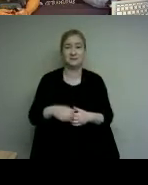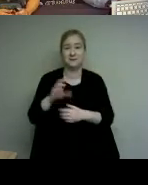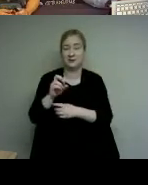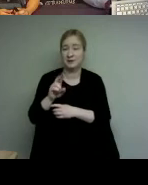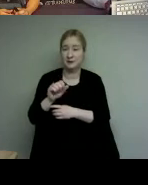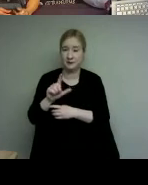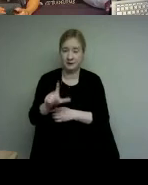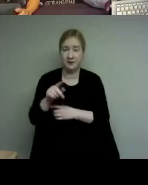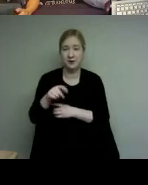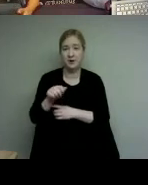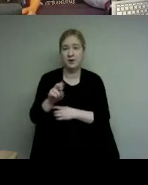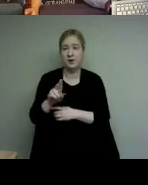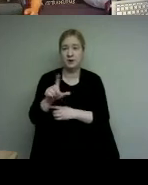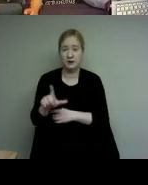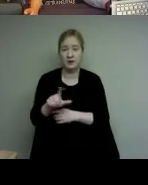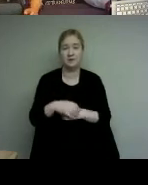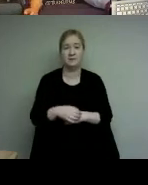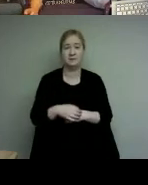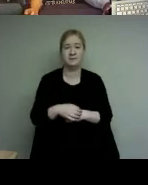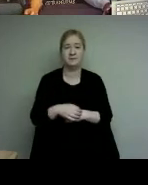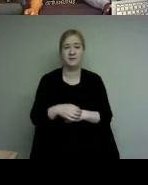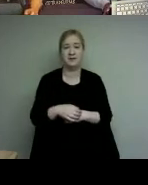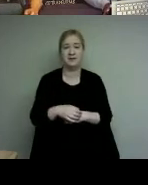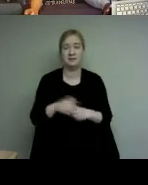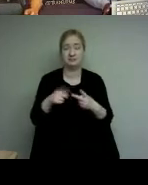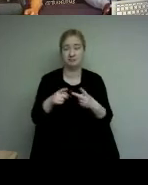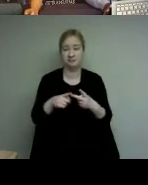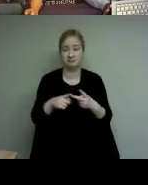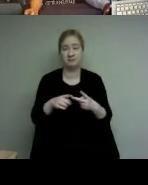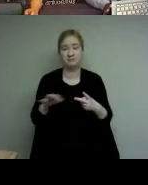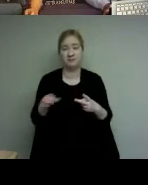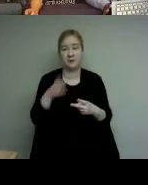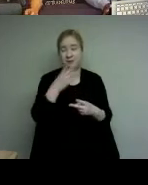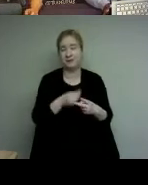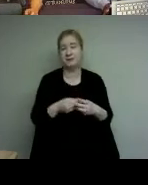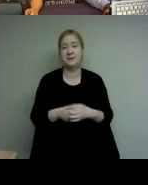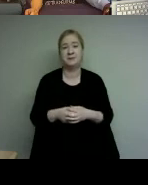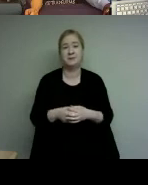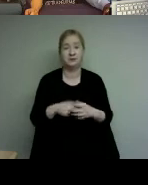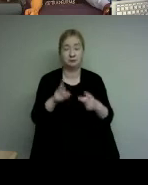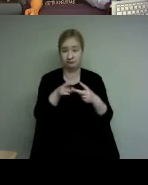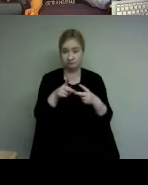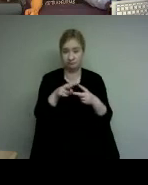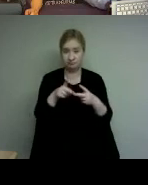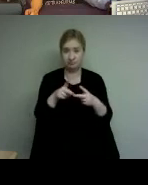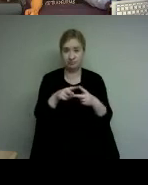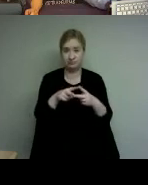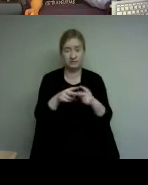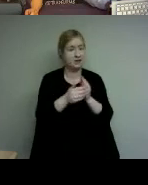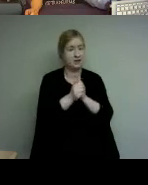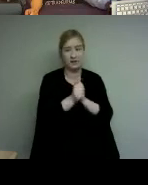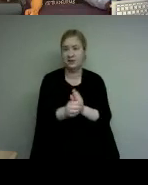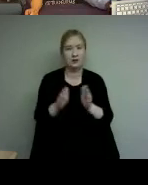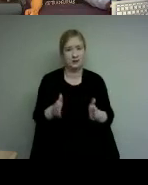paul in an industry that is dominated by males these two have provided leadership that is equal